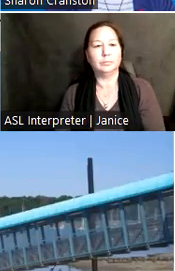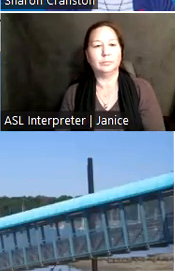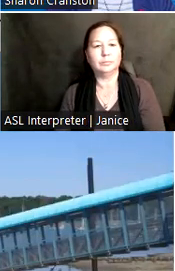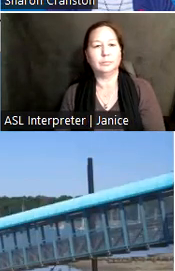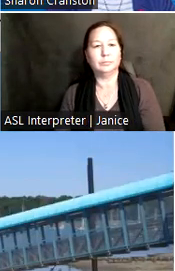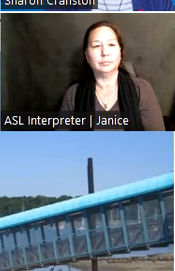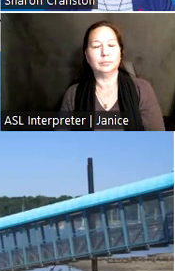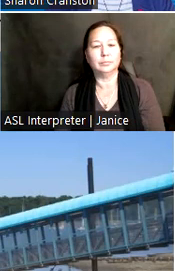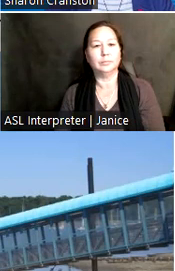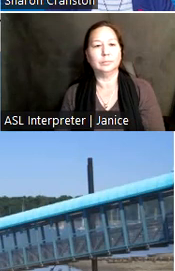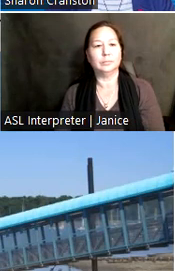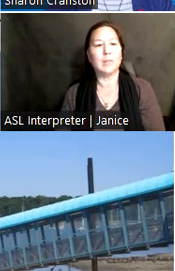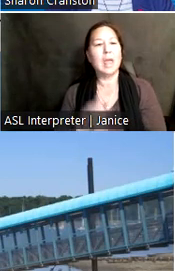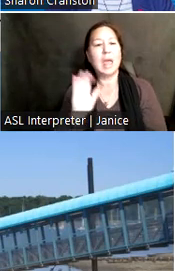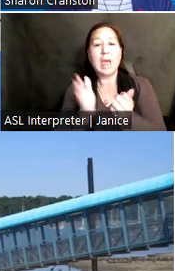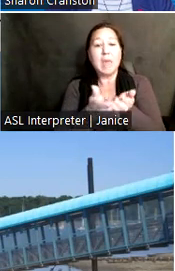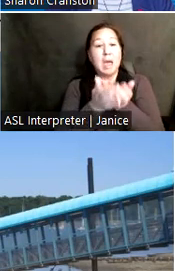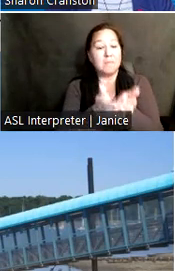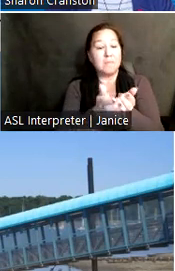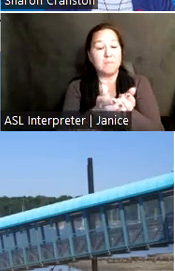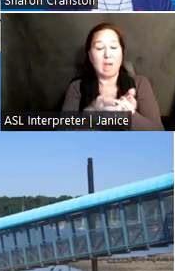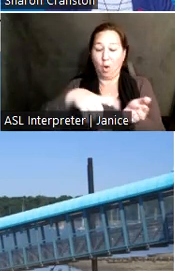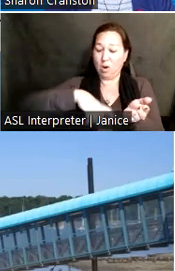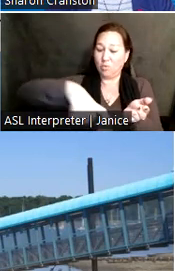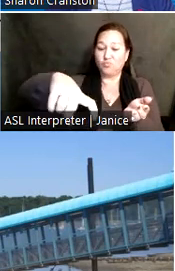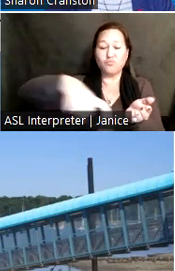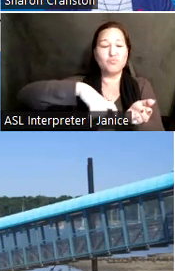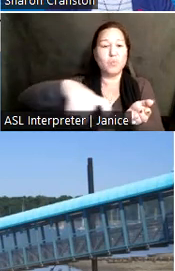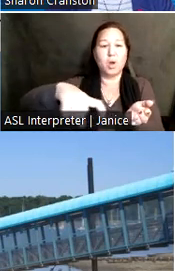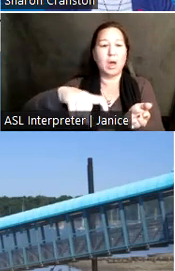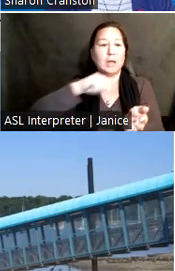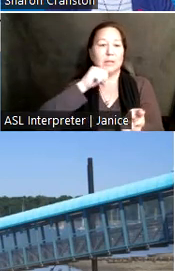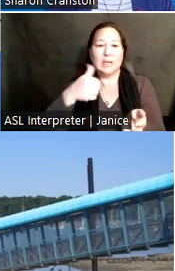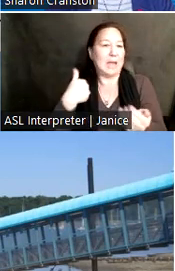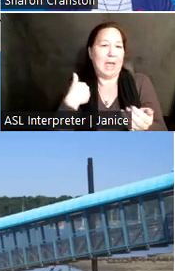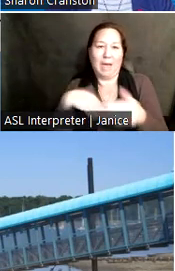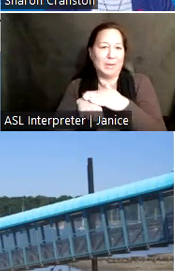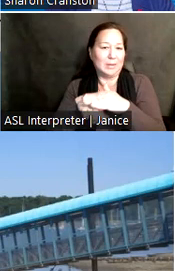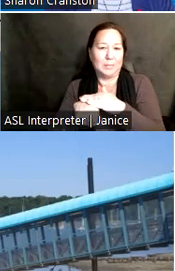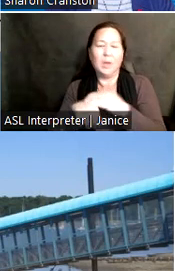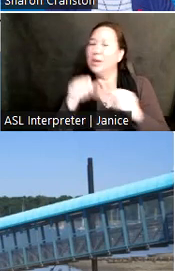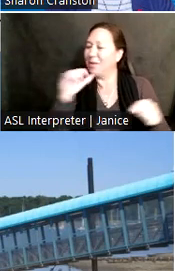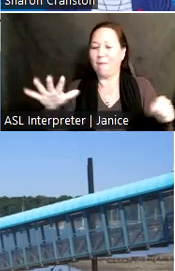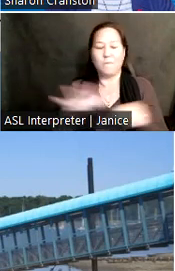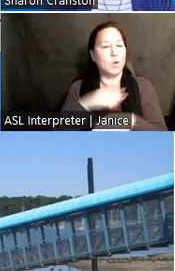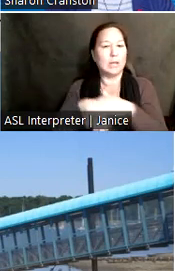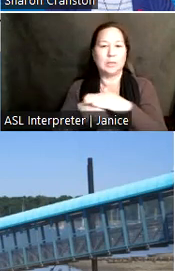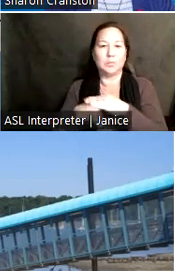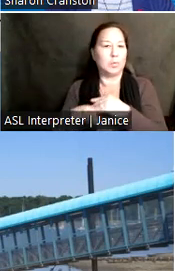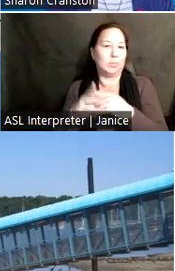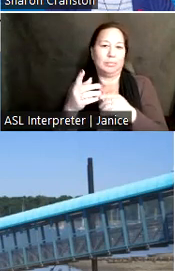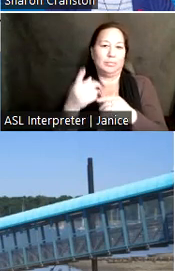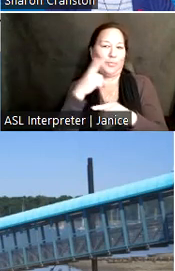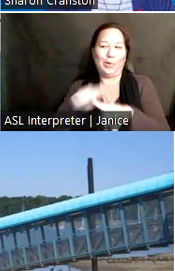The ferry dock itself lacks vessel capacity, and currently there's not fully accessible access to the barge at all tides.